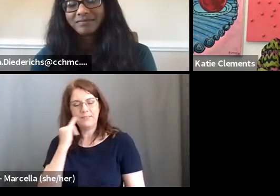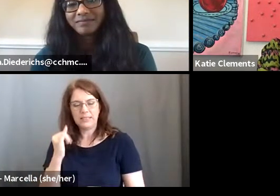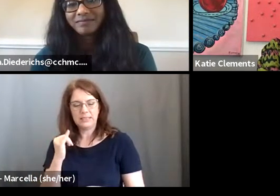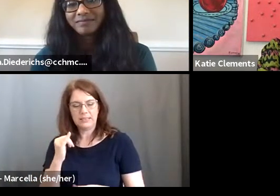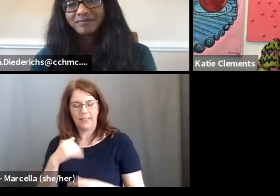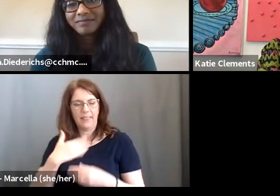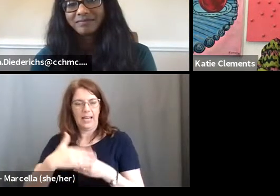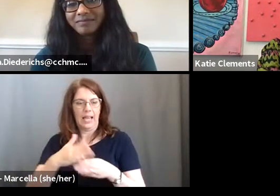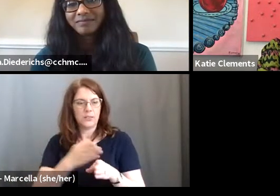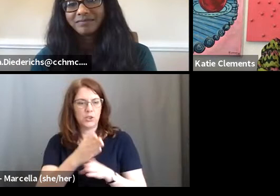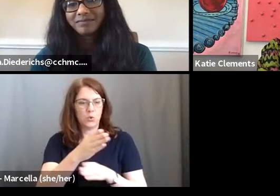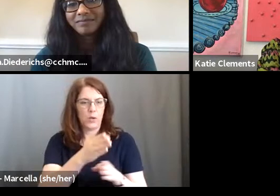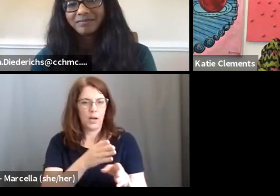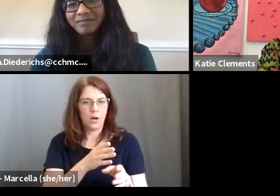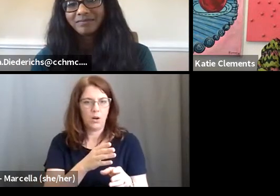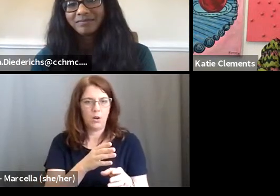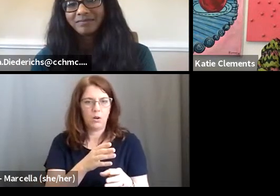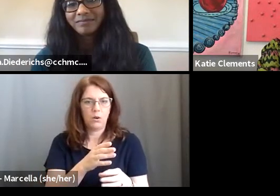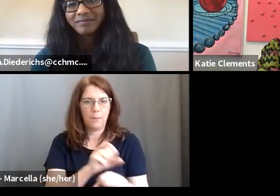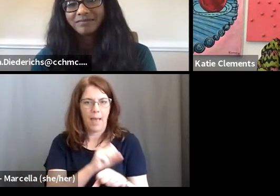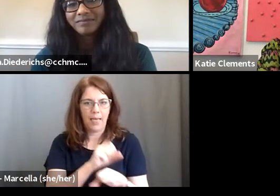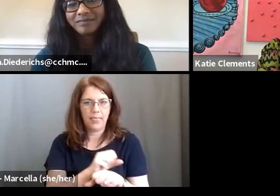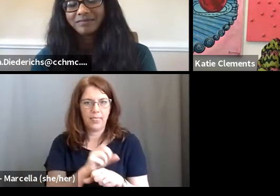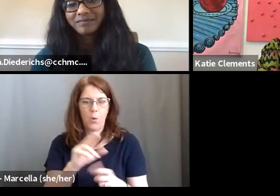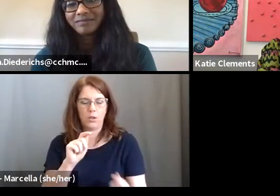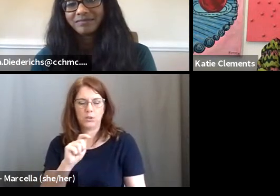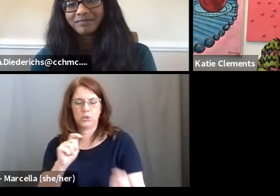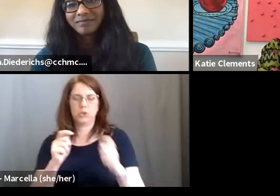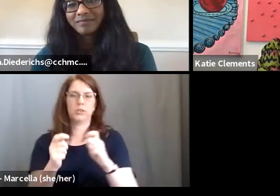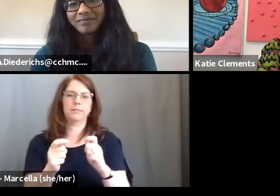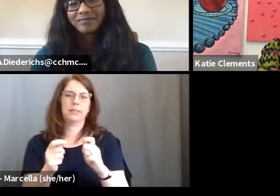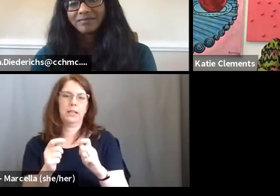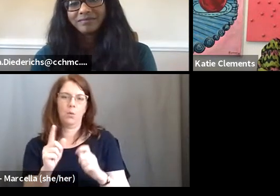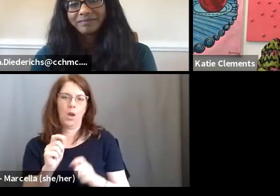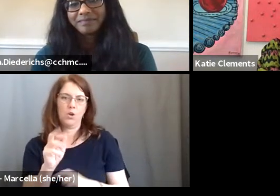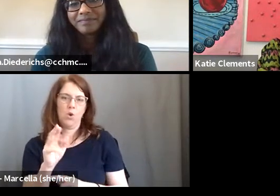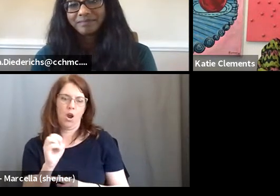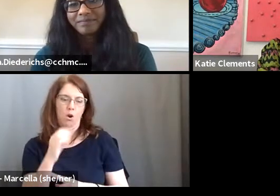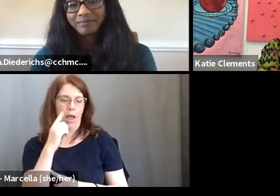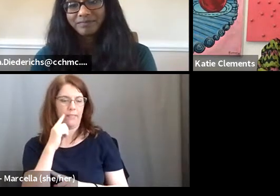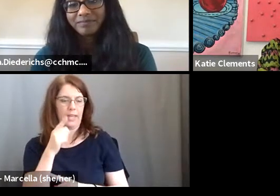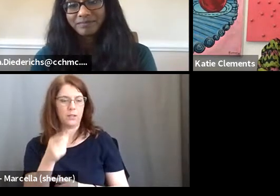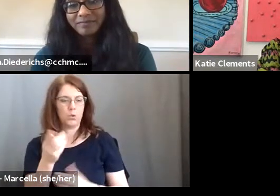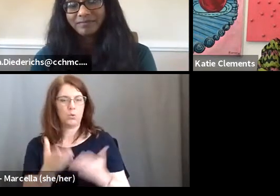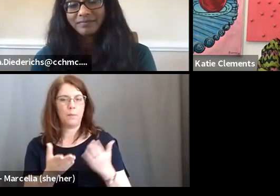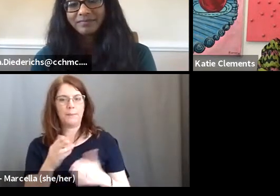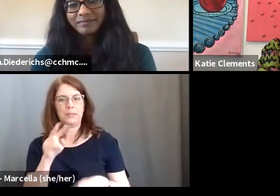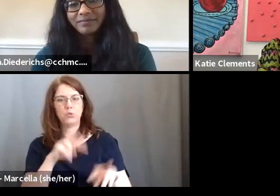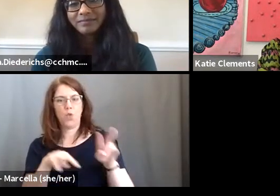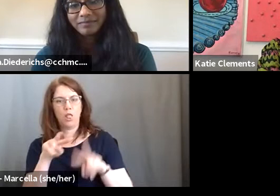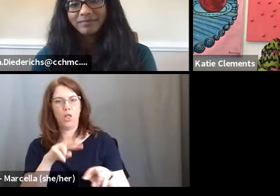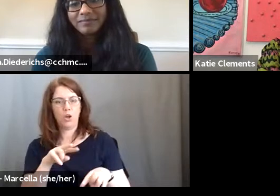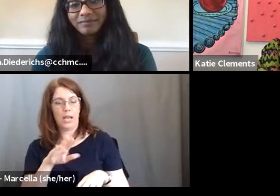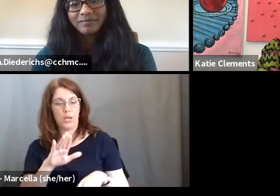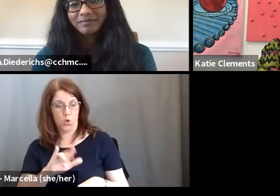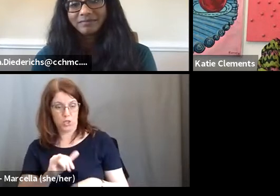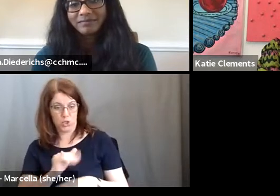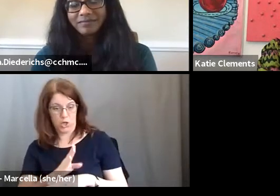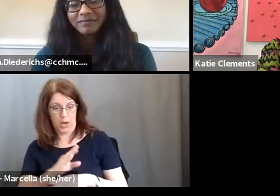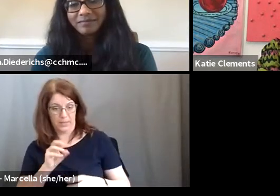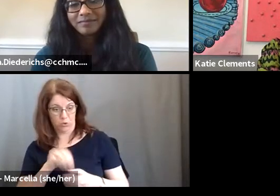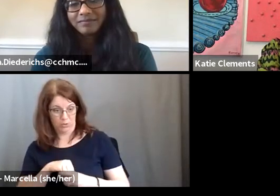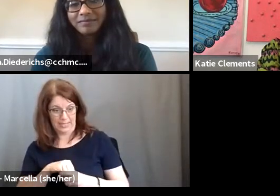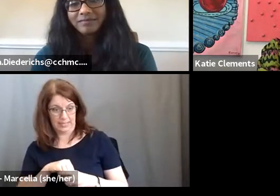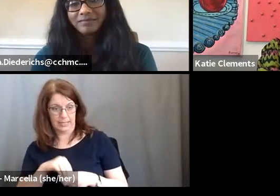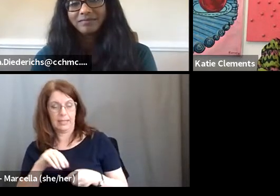or, um, or shifting, let's see where you are. Um, I think you probably need to look at the job you're in and look